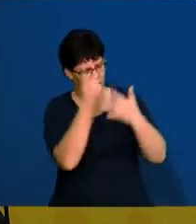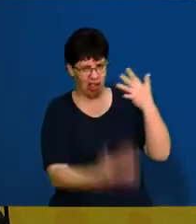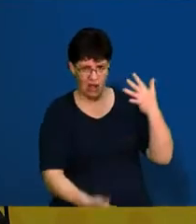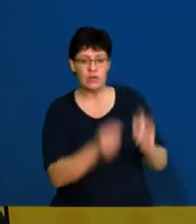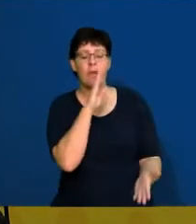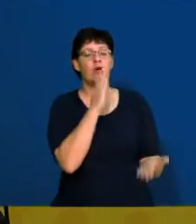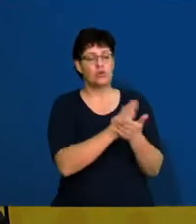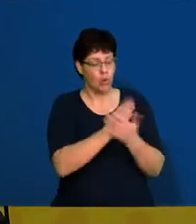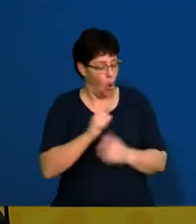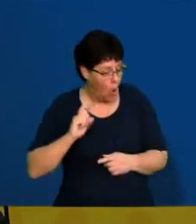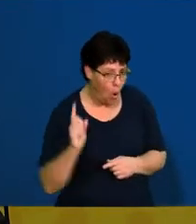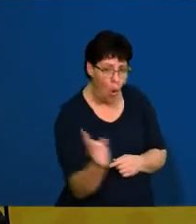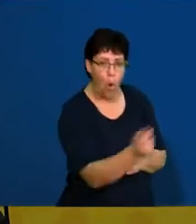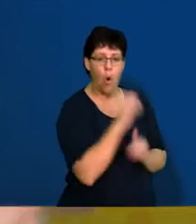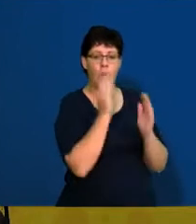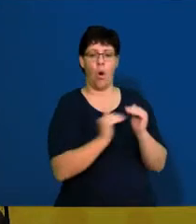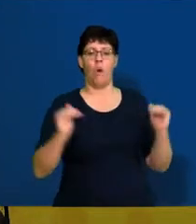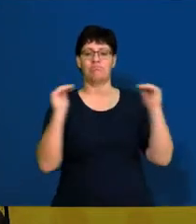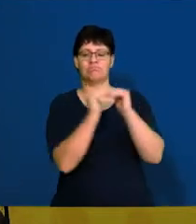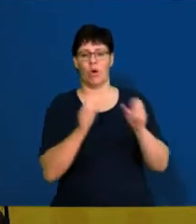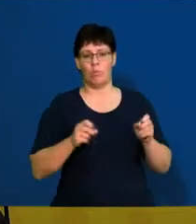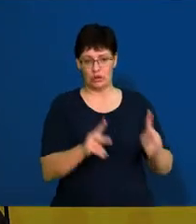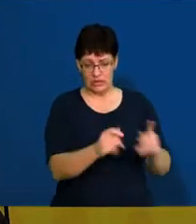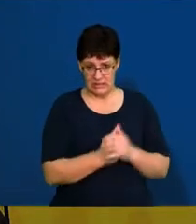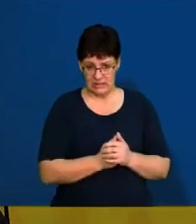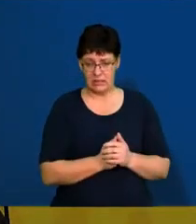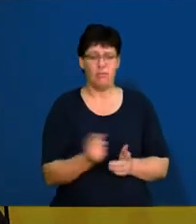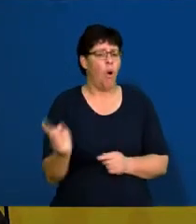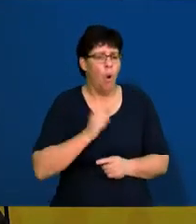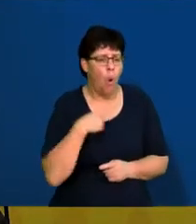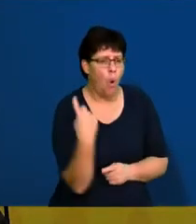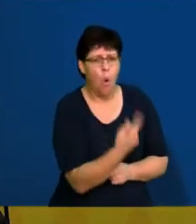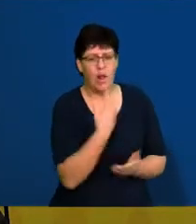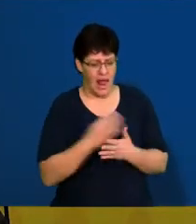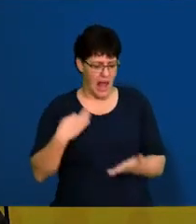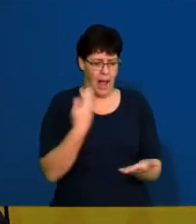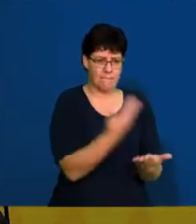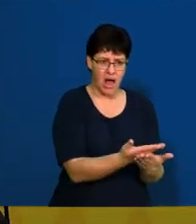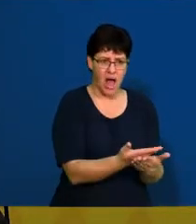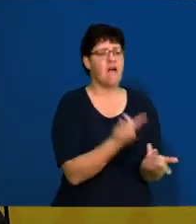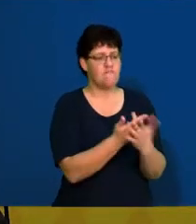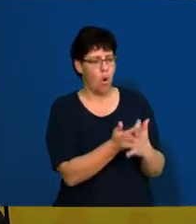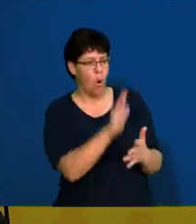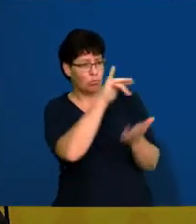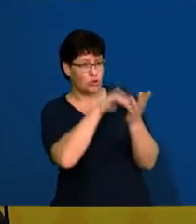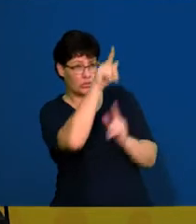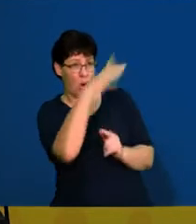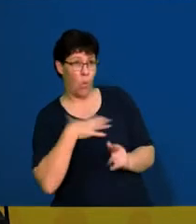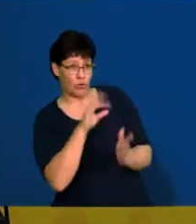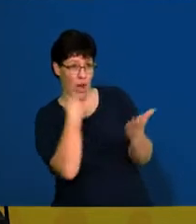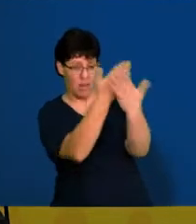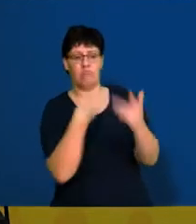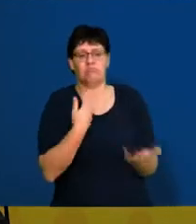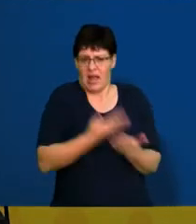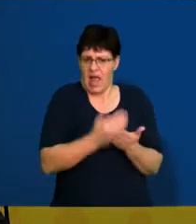making sure that everyone's got a fair chance in the workplace. Everyone can apply for relevant positions. And it's also